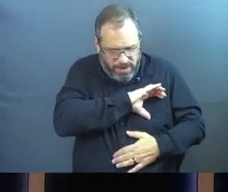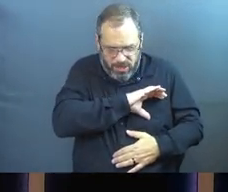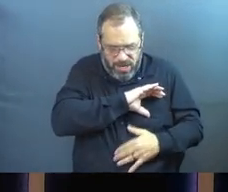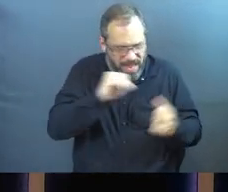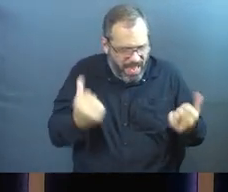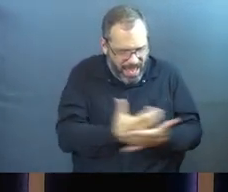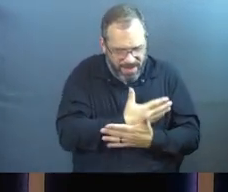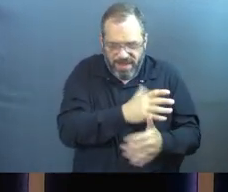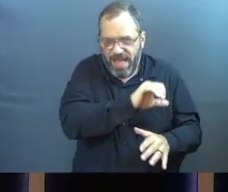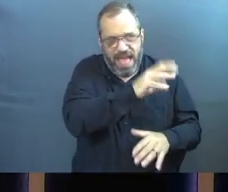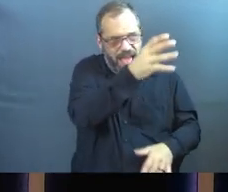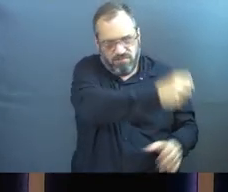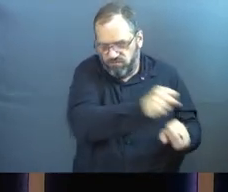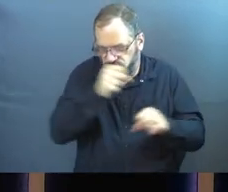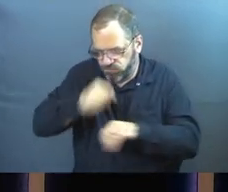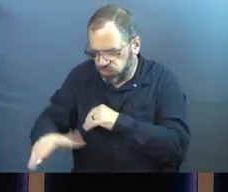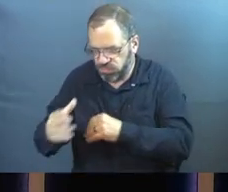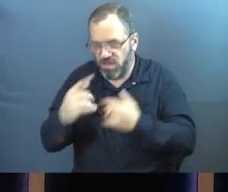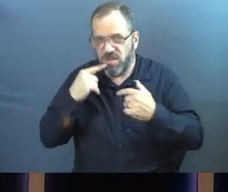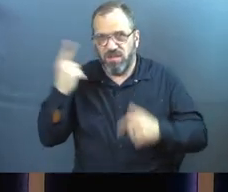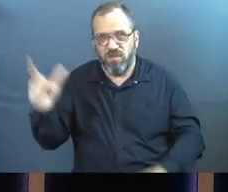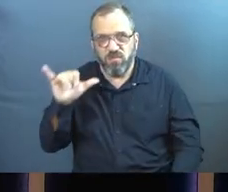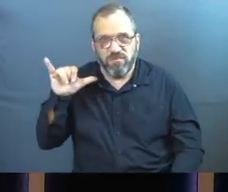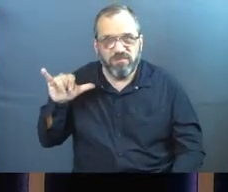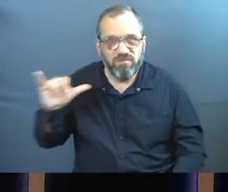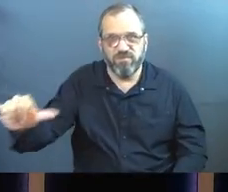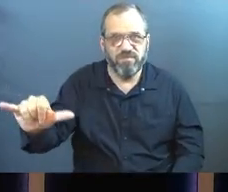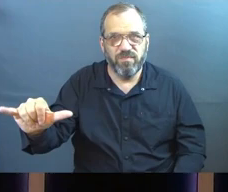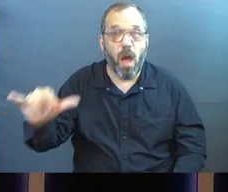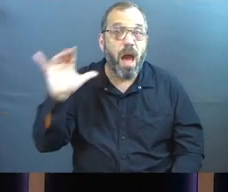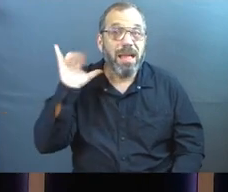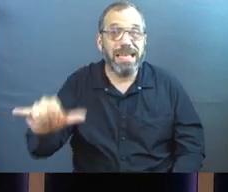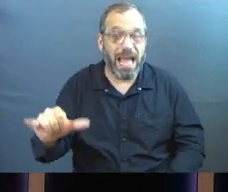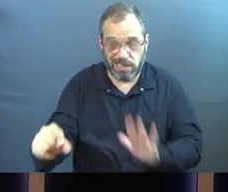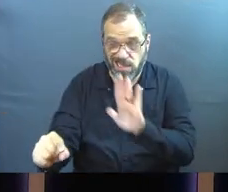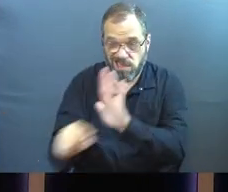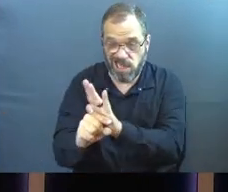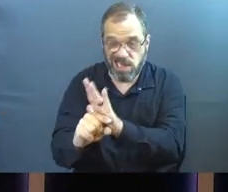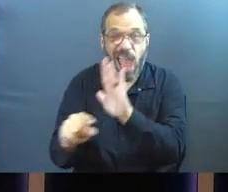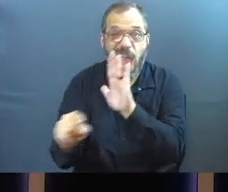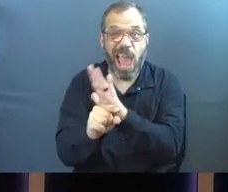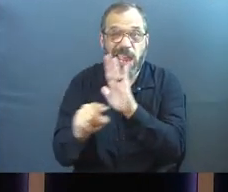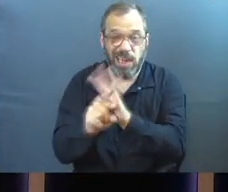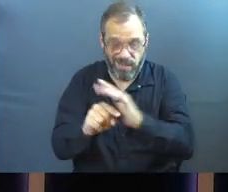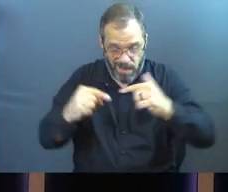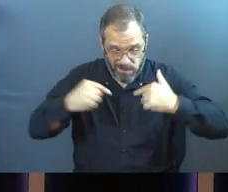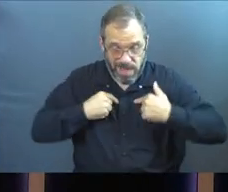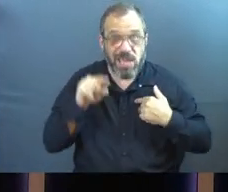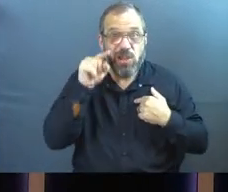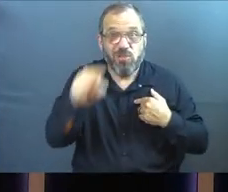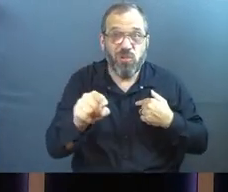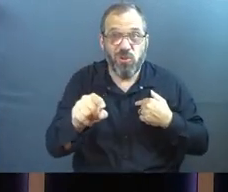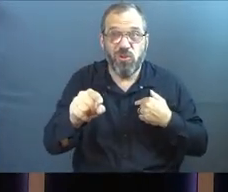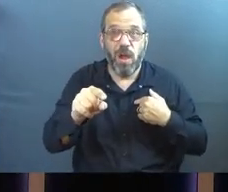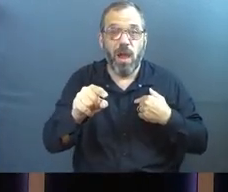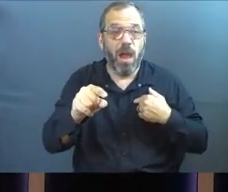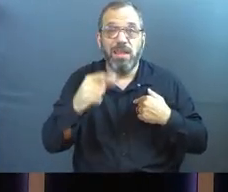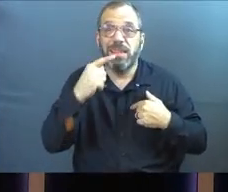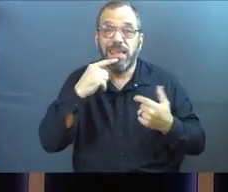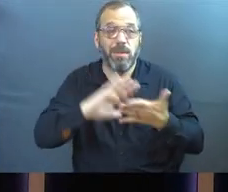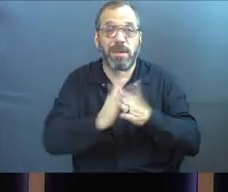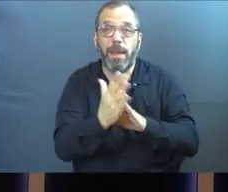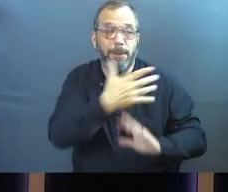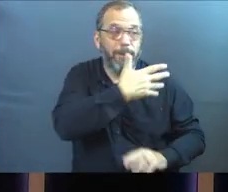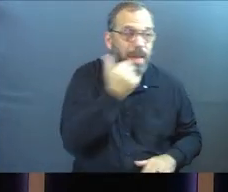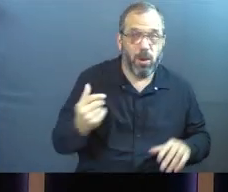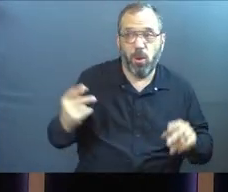and send them right down through eternity. Because the negative character qualities in me and in you, are they getting better or are they getting